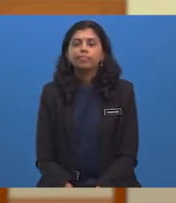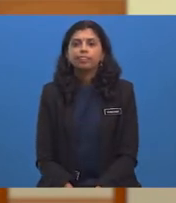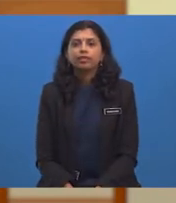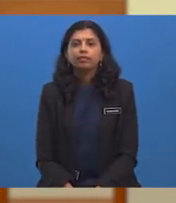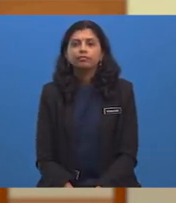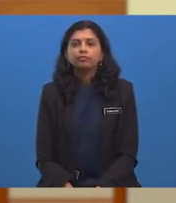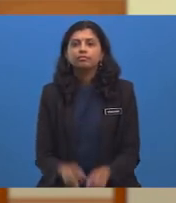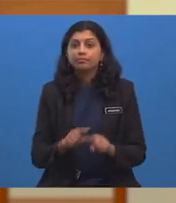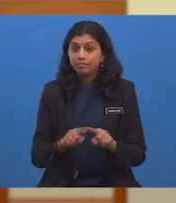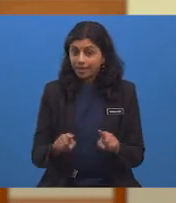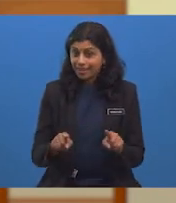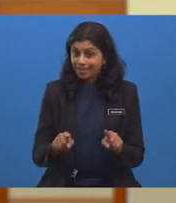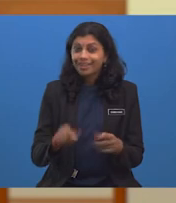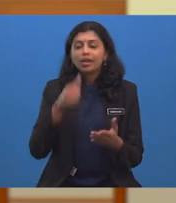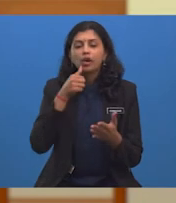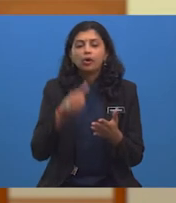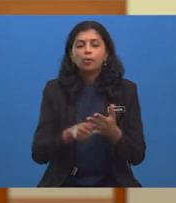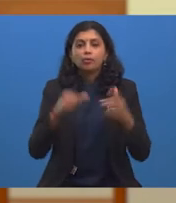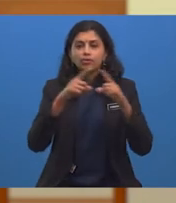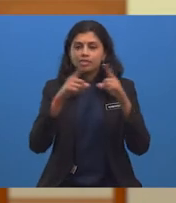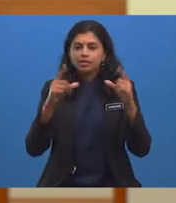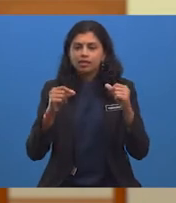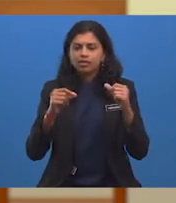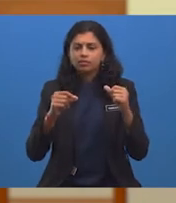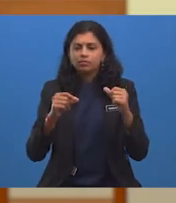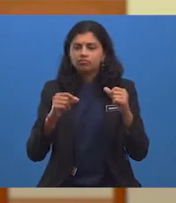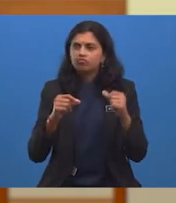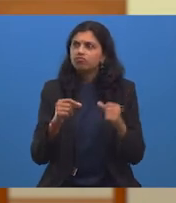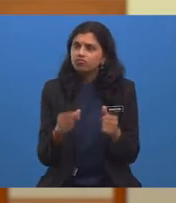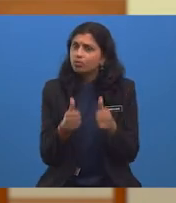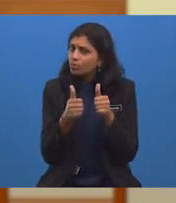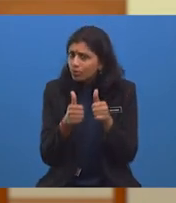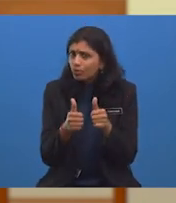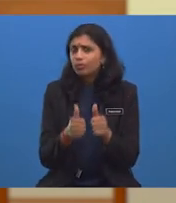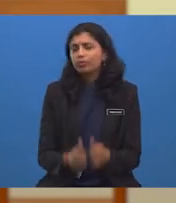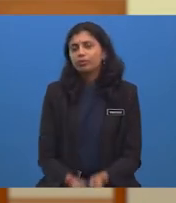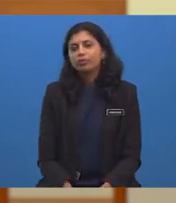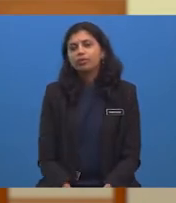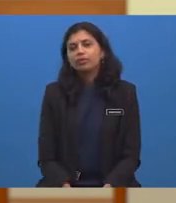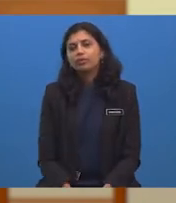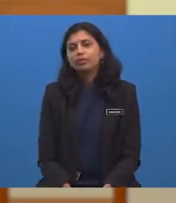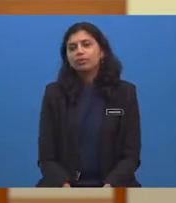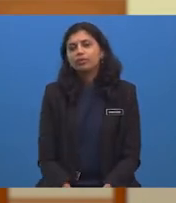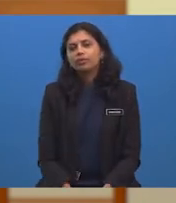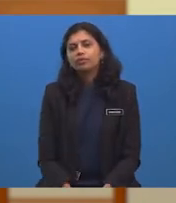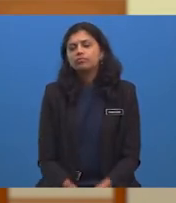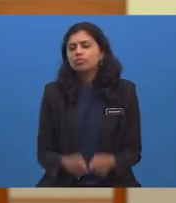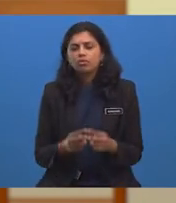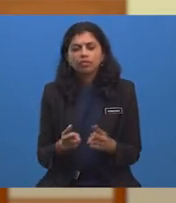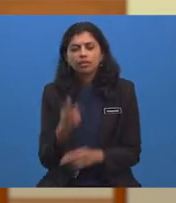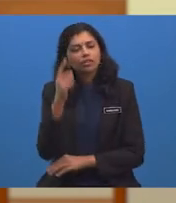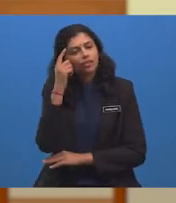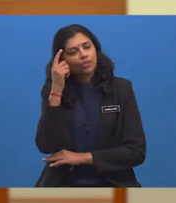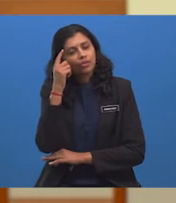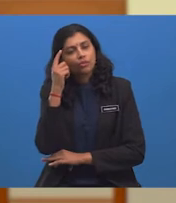However, postcards are still relevant and happens to be one of the most thoughtful